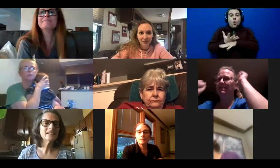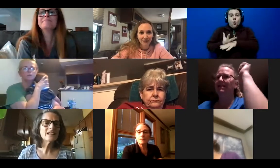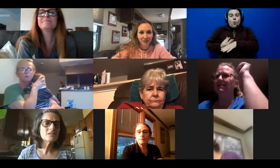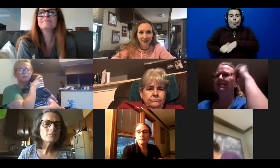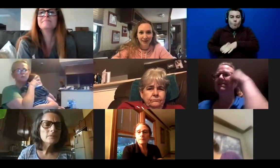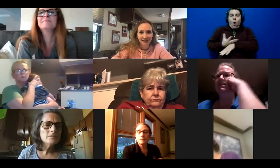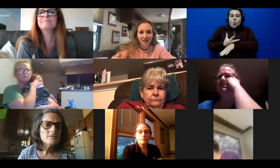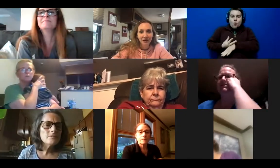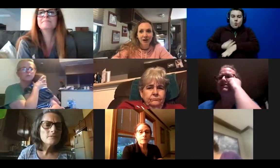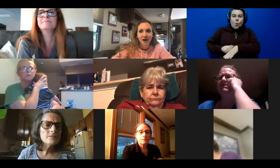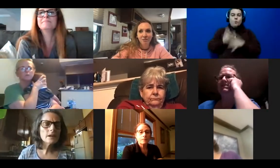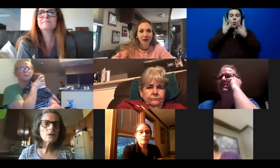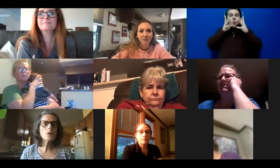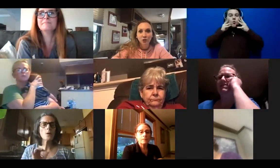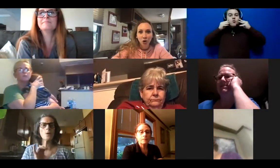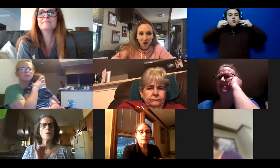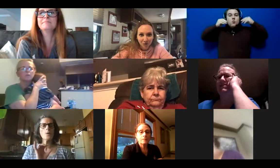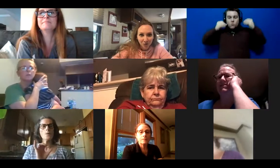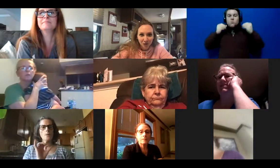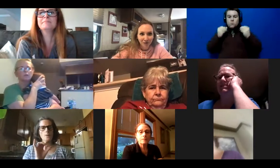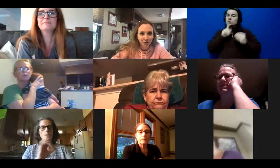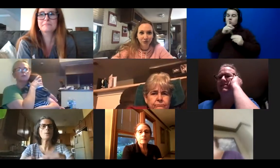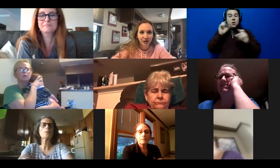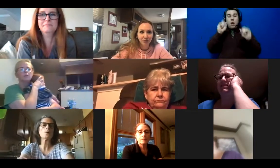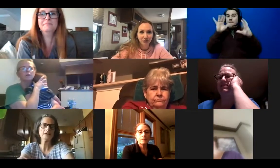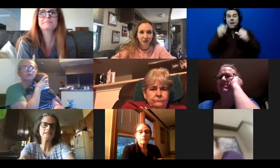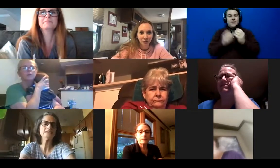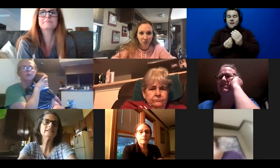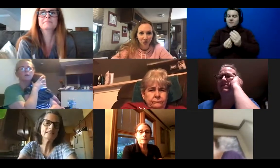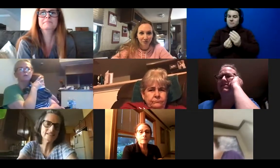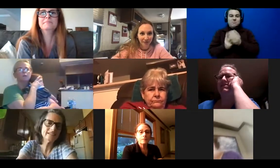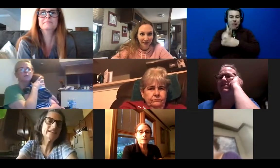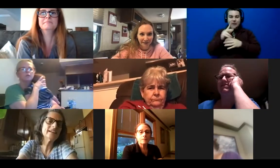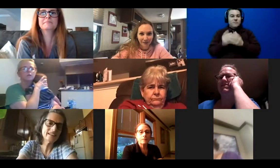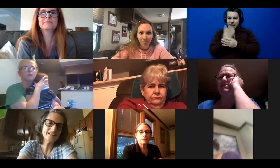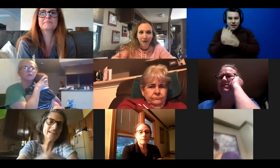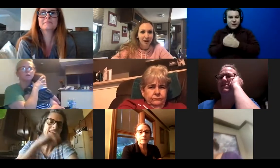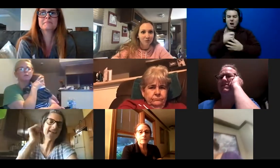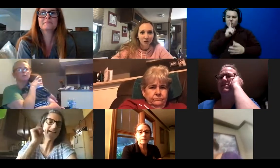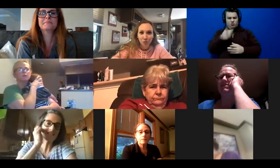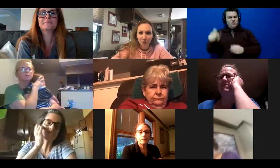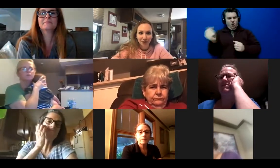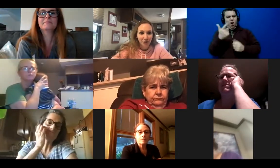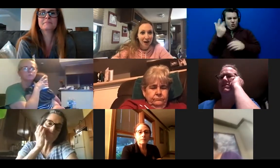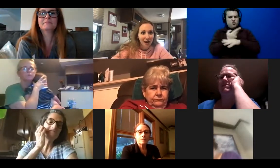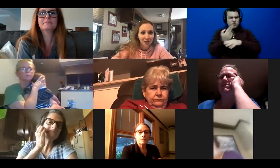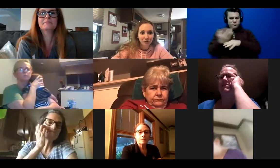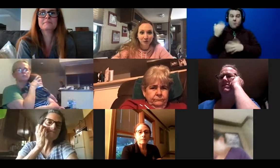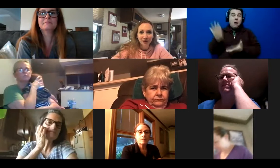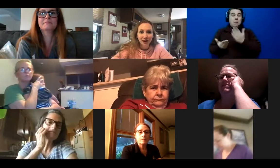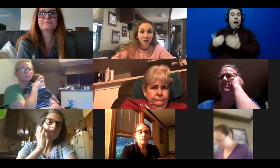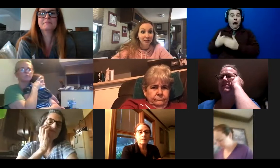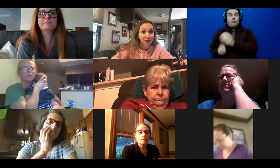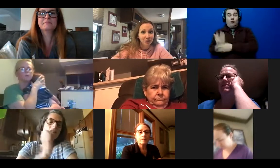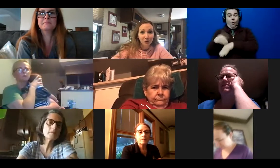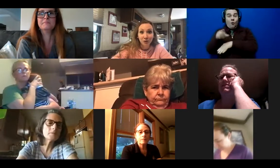amazing plant. I'm sure all of you have used aloe vera before, right? Have one growing in your house.